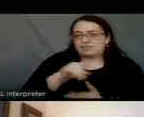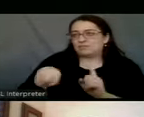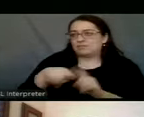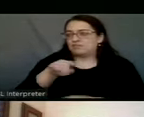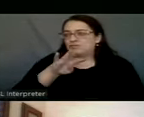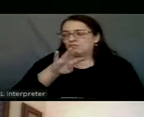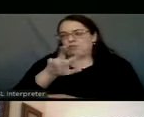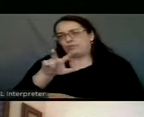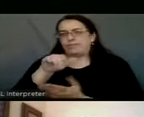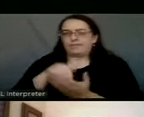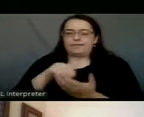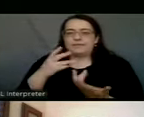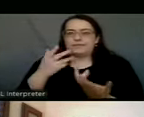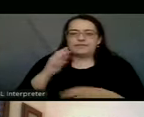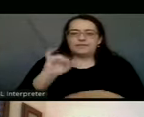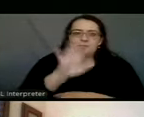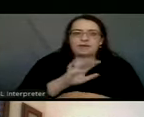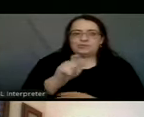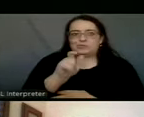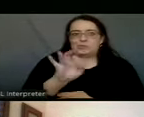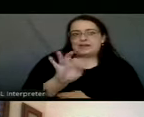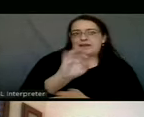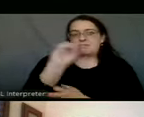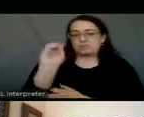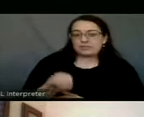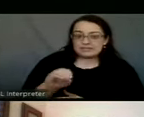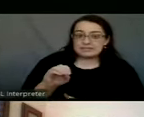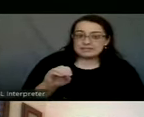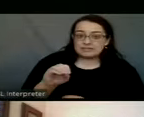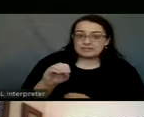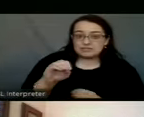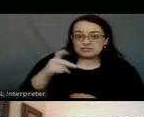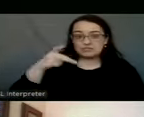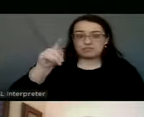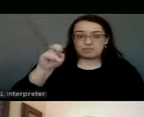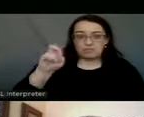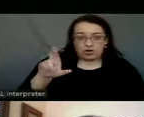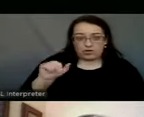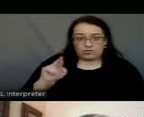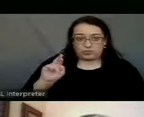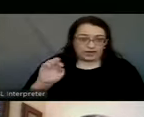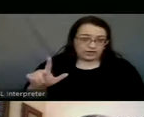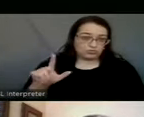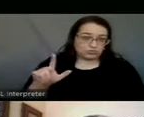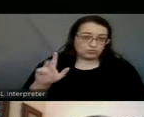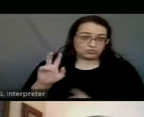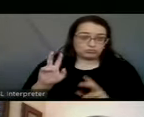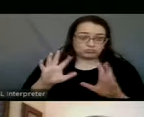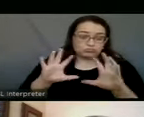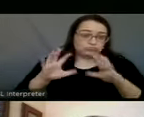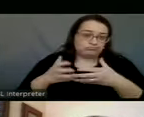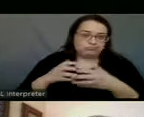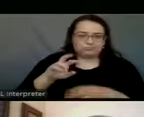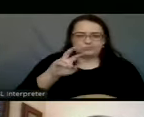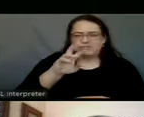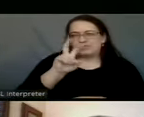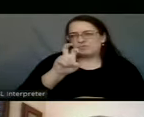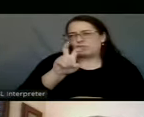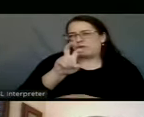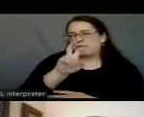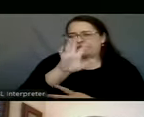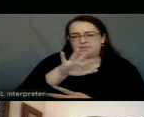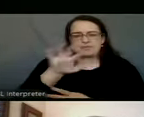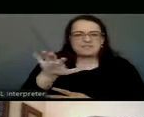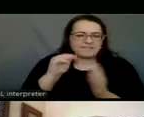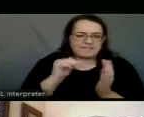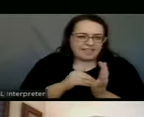basically accounts for about 29% of the Potter Randall potential population of 255,000. And